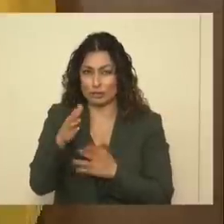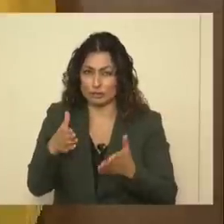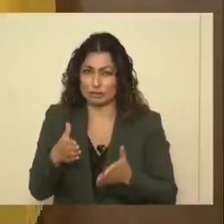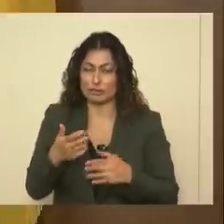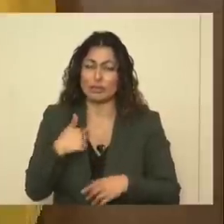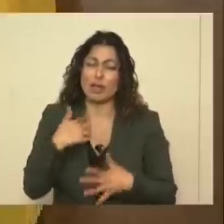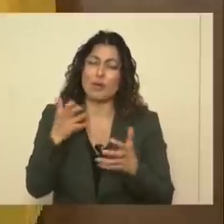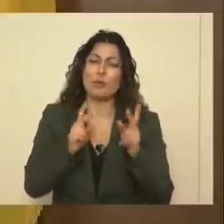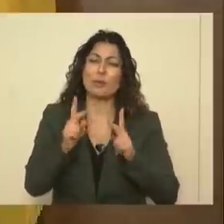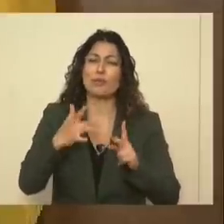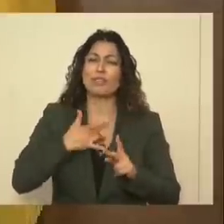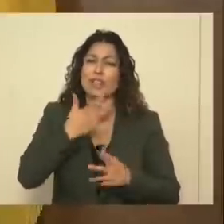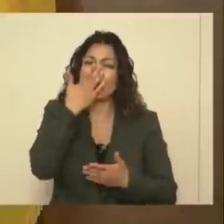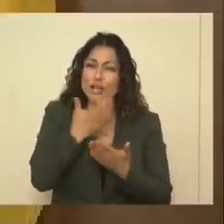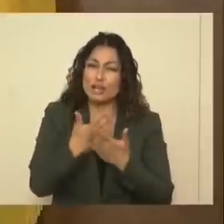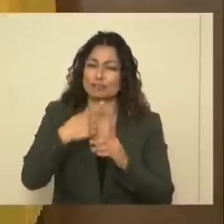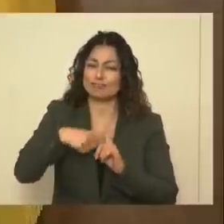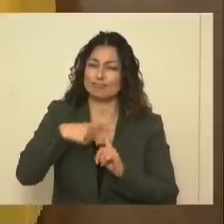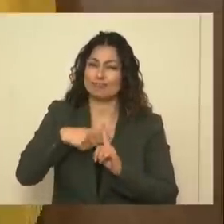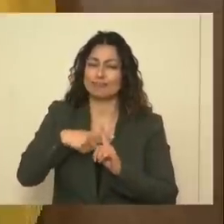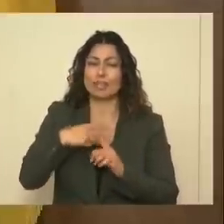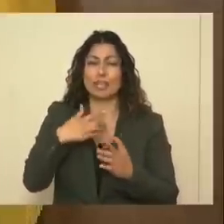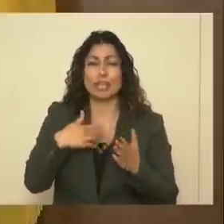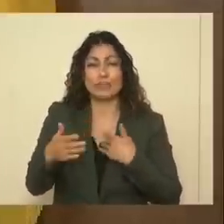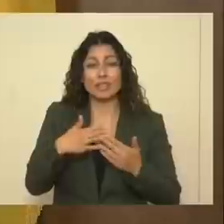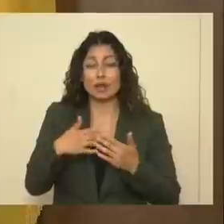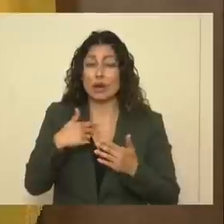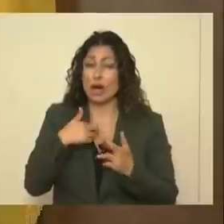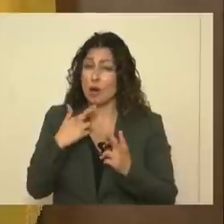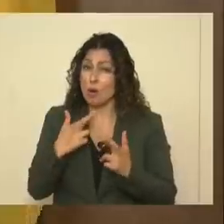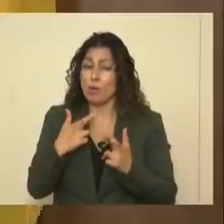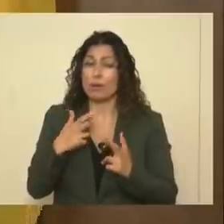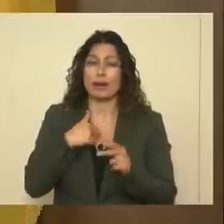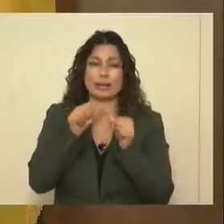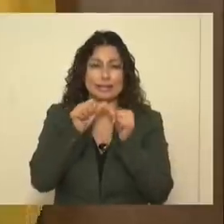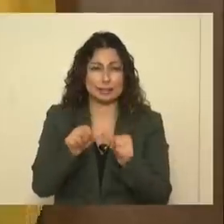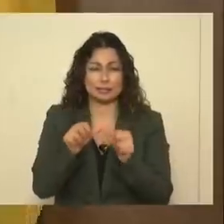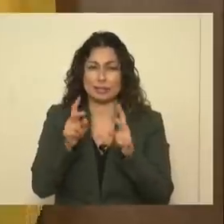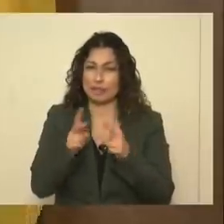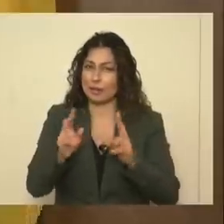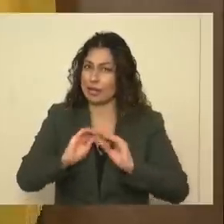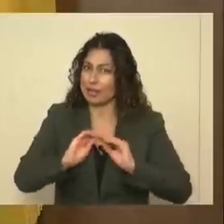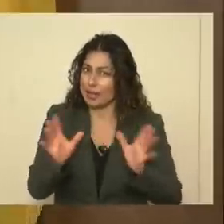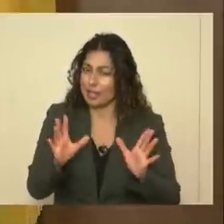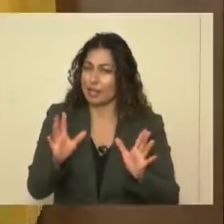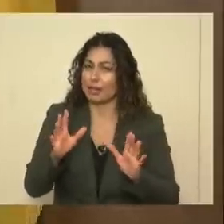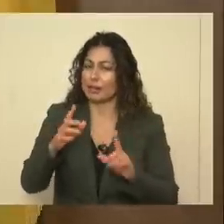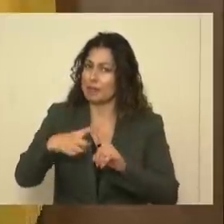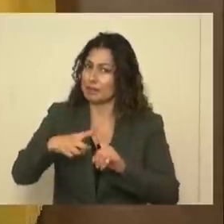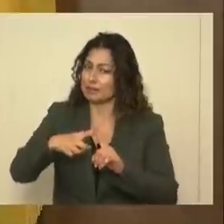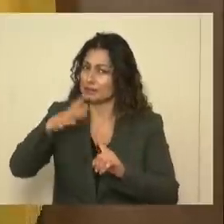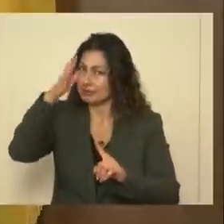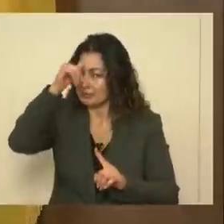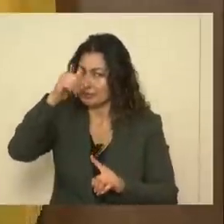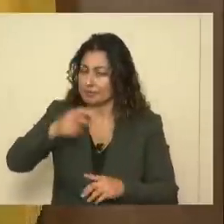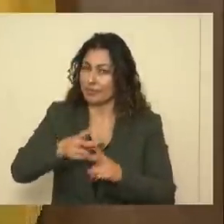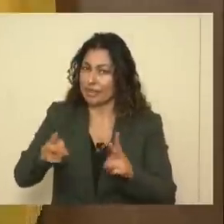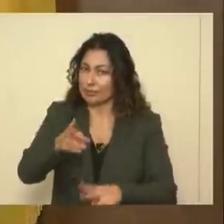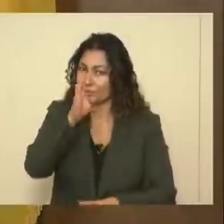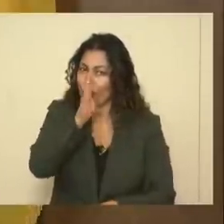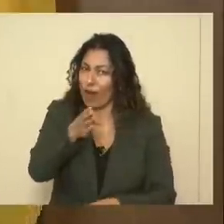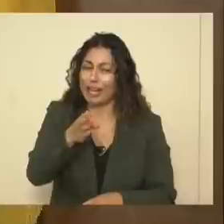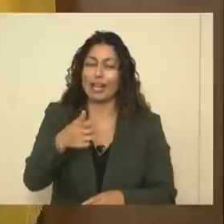want people to feel good about that. And even though I'm, I hope, I continue to be very clear and firm and straightforward,